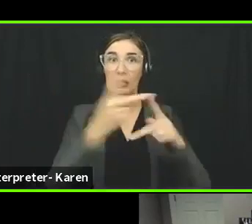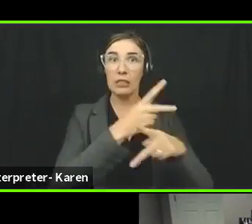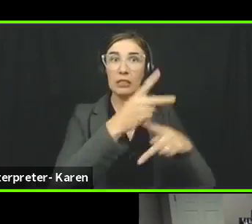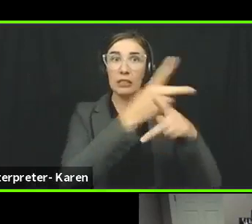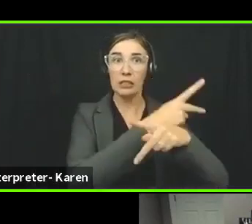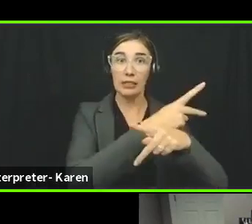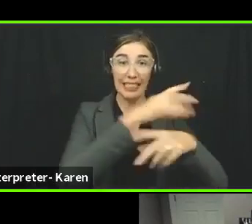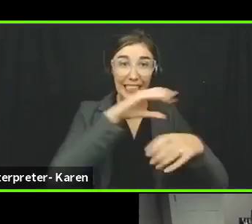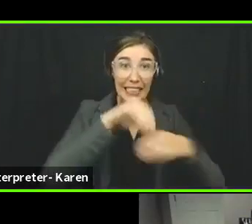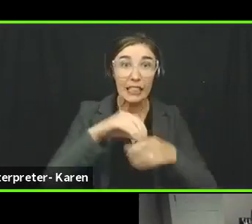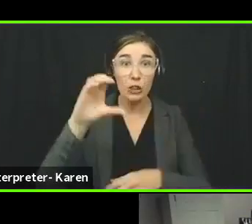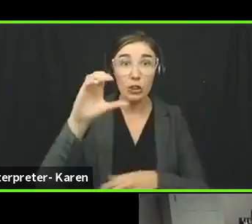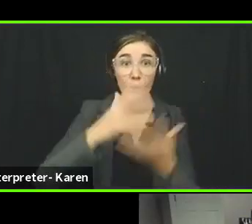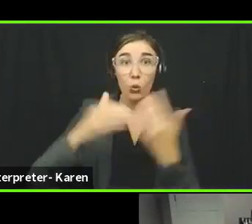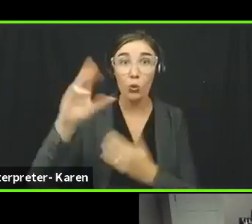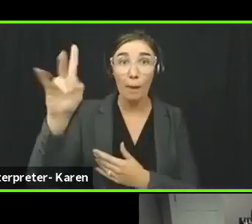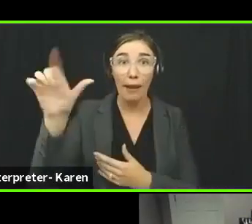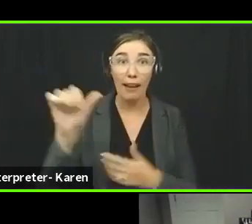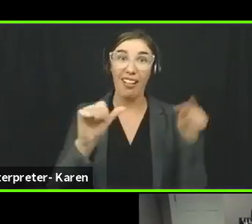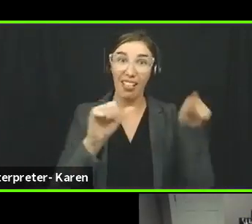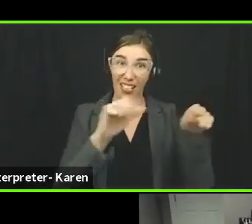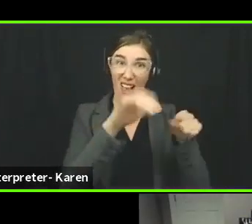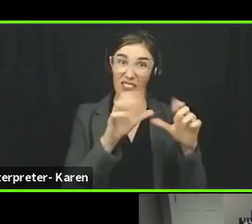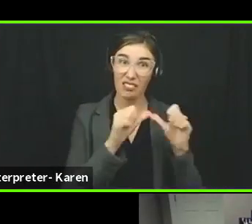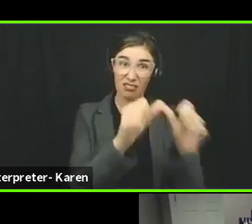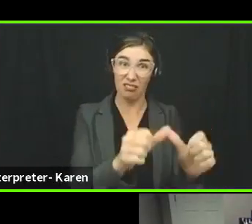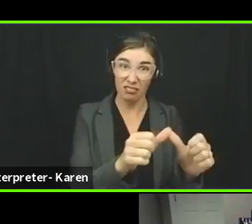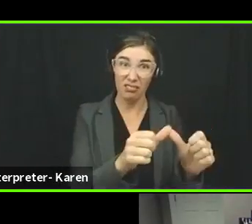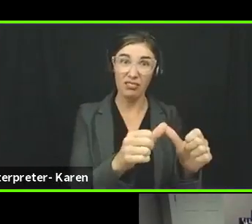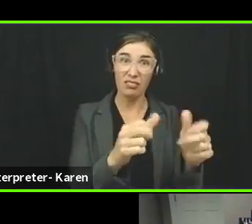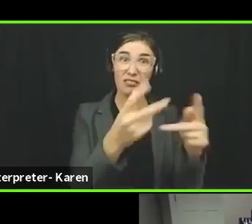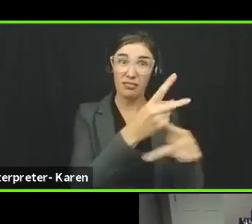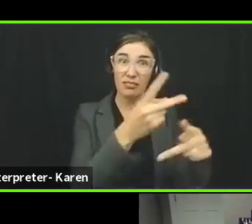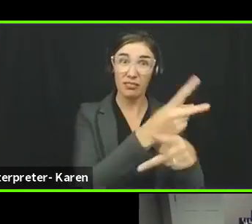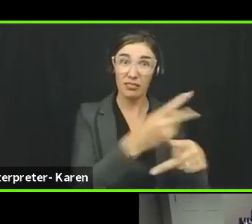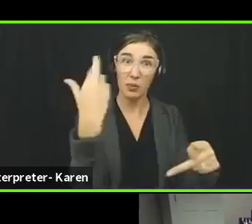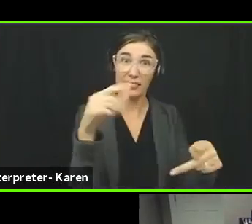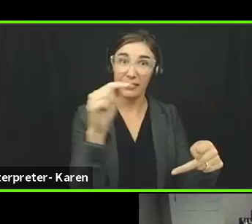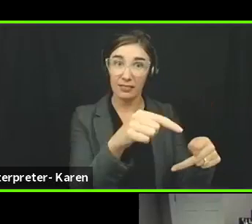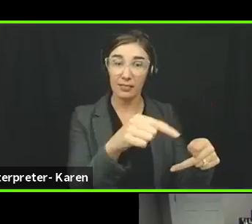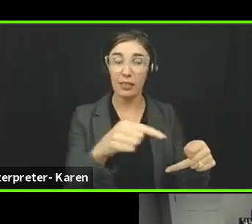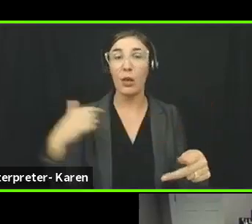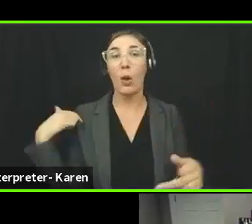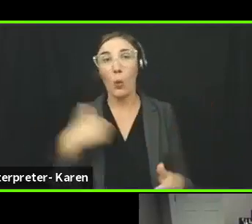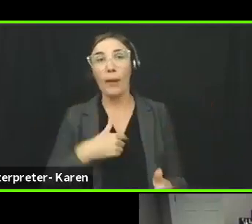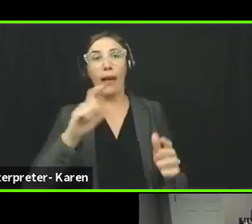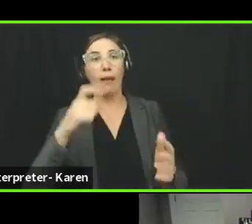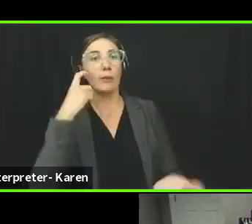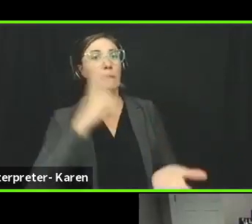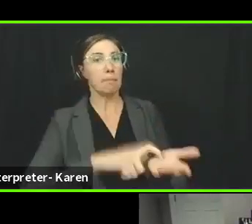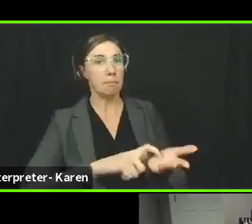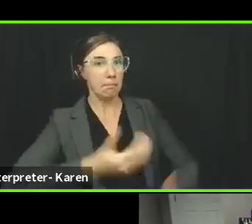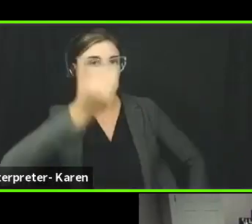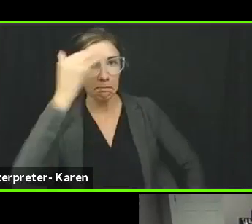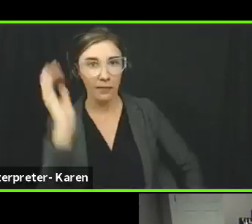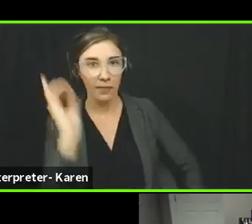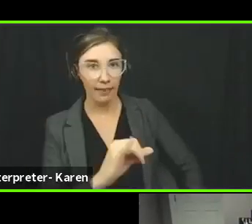two of the main the main drivers of what we're talking about here today. And we have to just recognize that that's not to